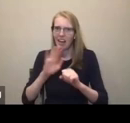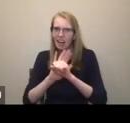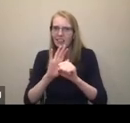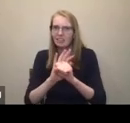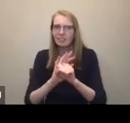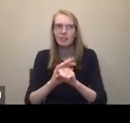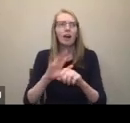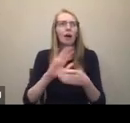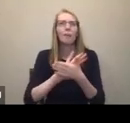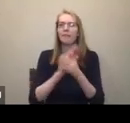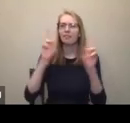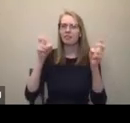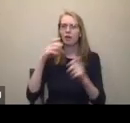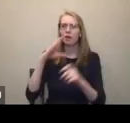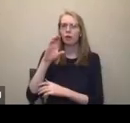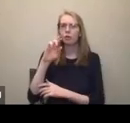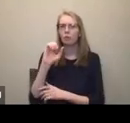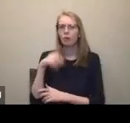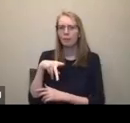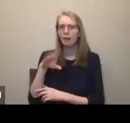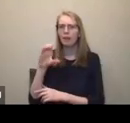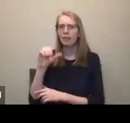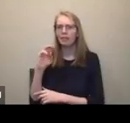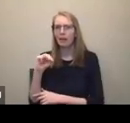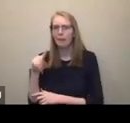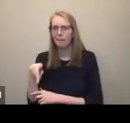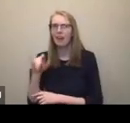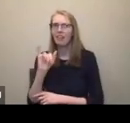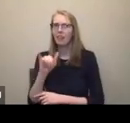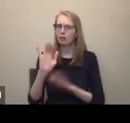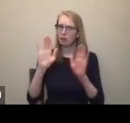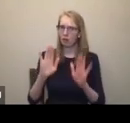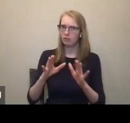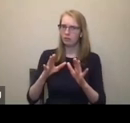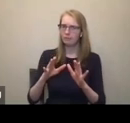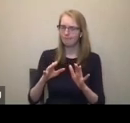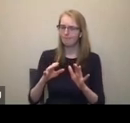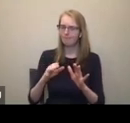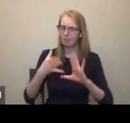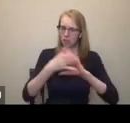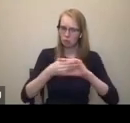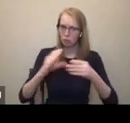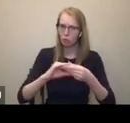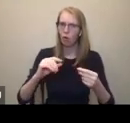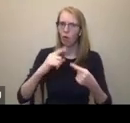I think it's available on Netflix, but it's an awesome history of disability activism. Okay, so that's the social model.